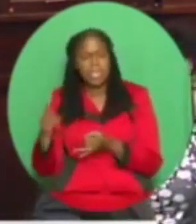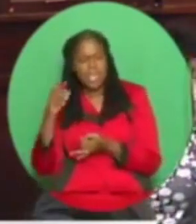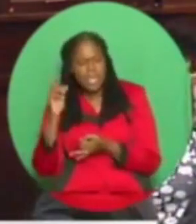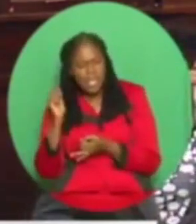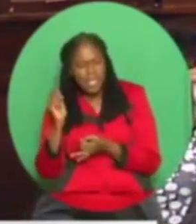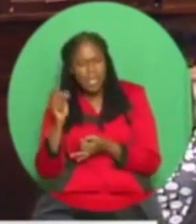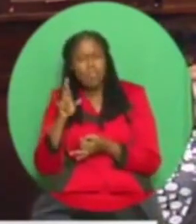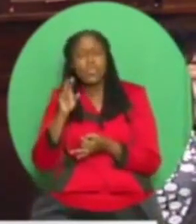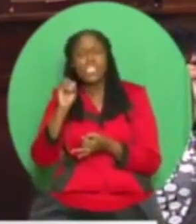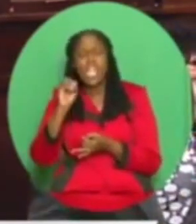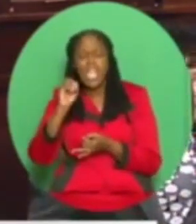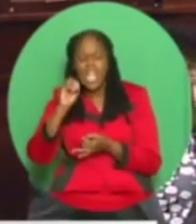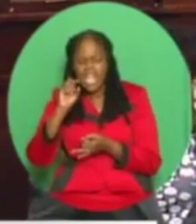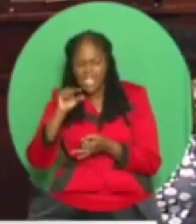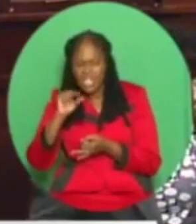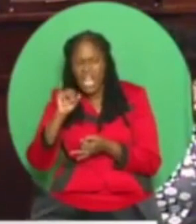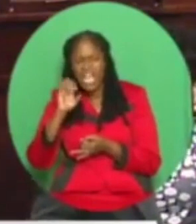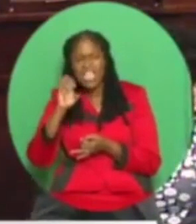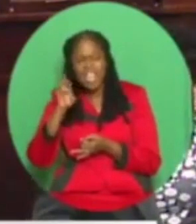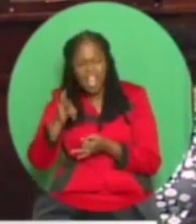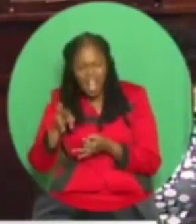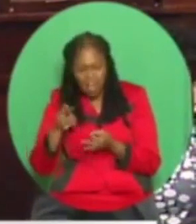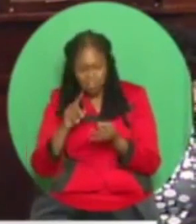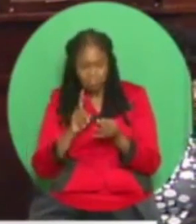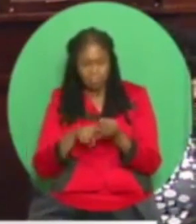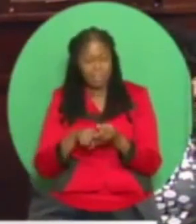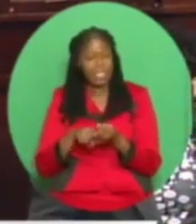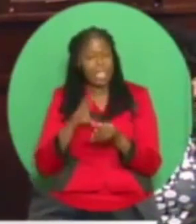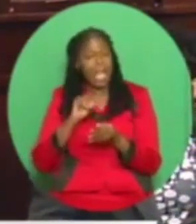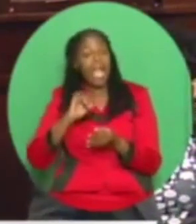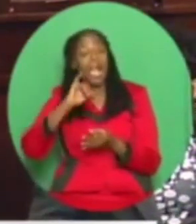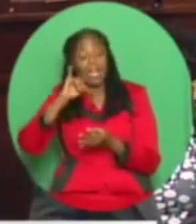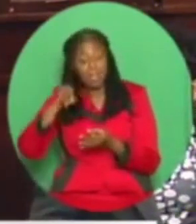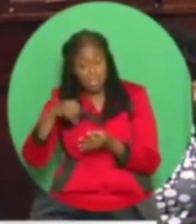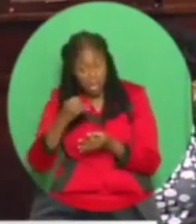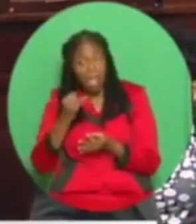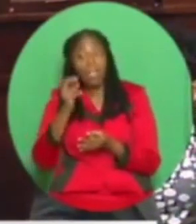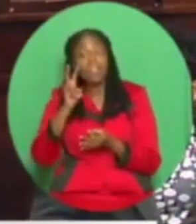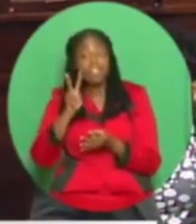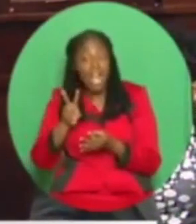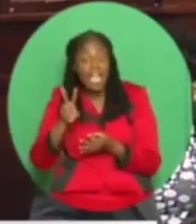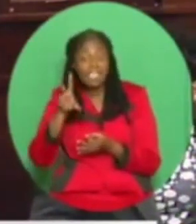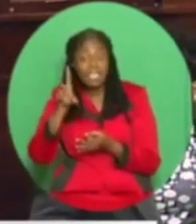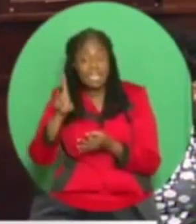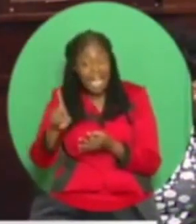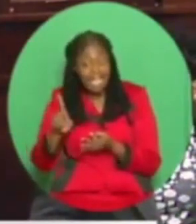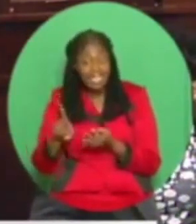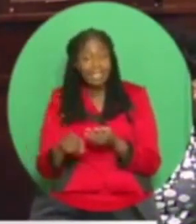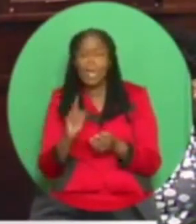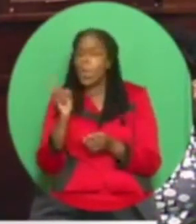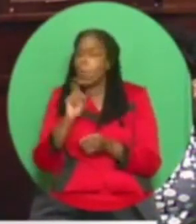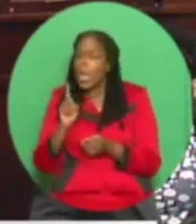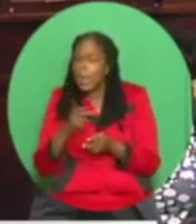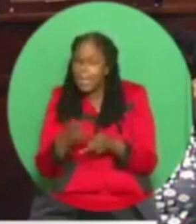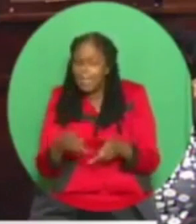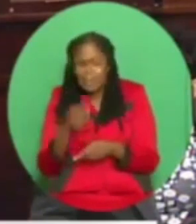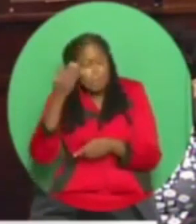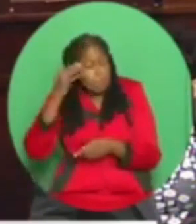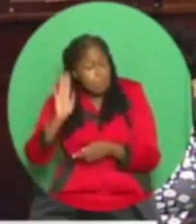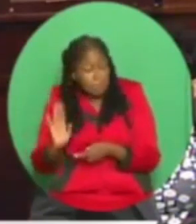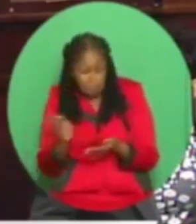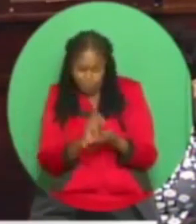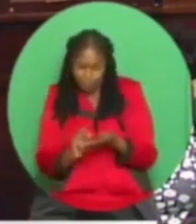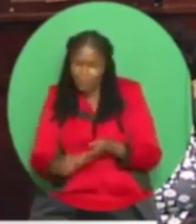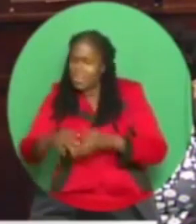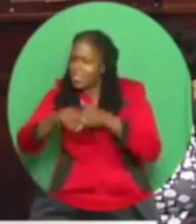Signing documents here and shaking hands and signing in either an office or house, we do not know. It